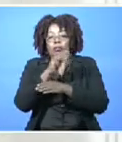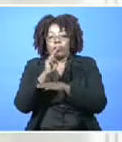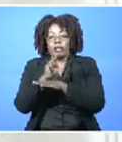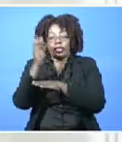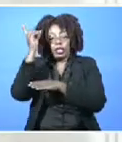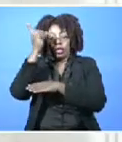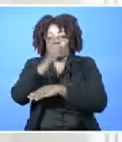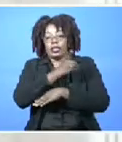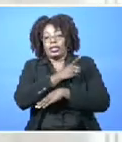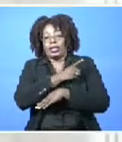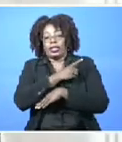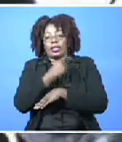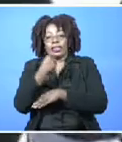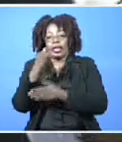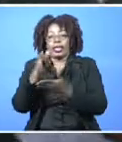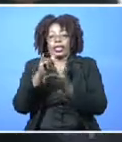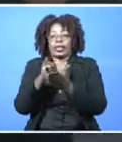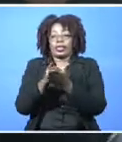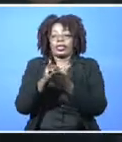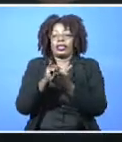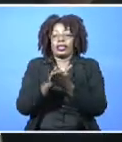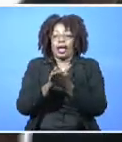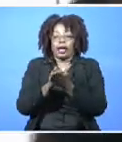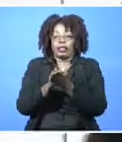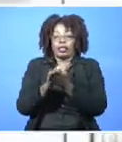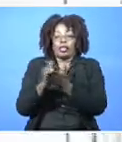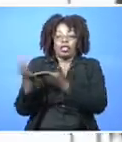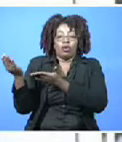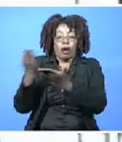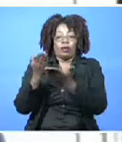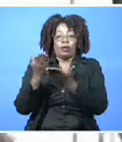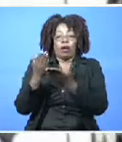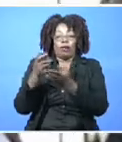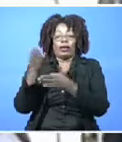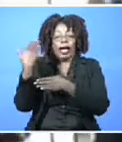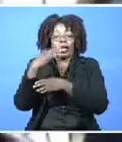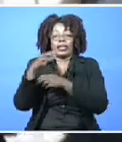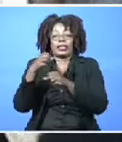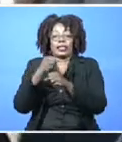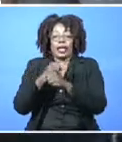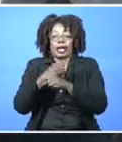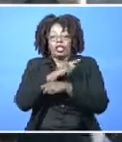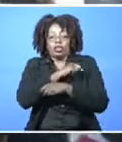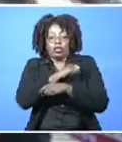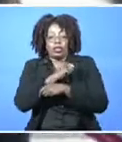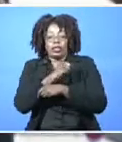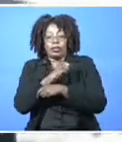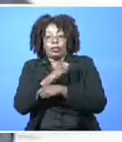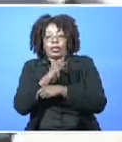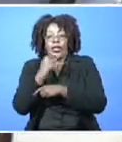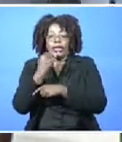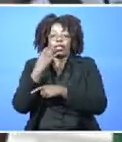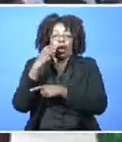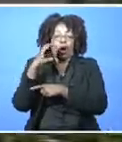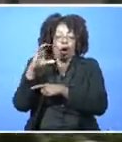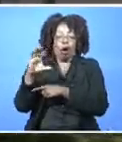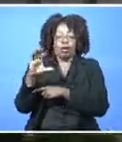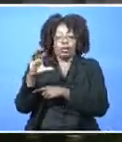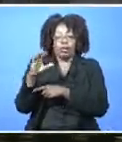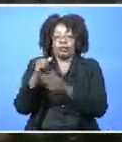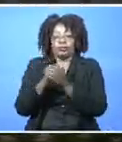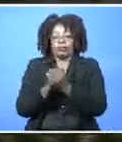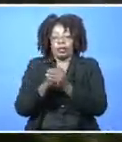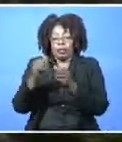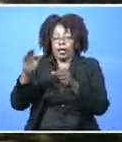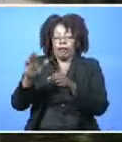Dionisio Diagular says despite pullbacks in arrivals last year, tourism is, in his words, hot. Referring to